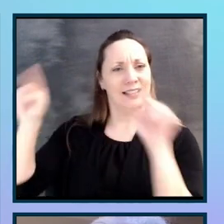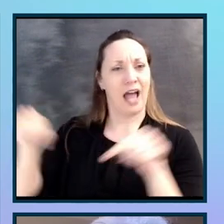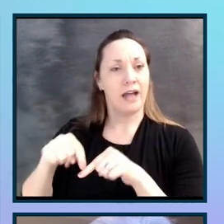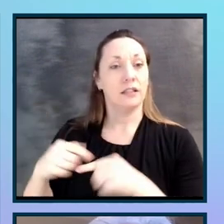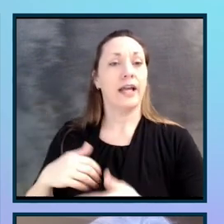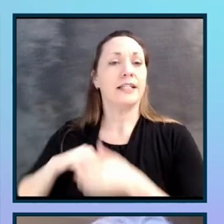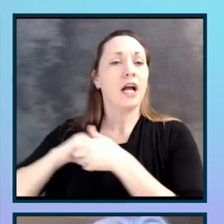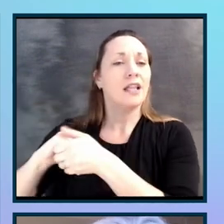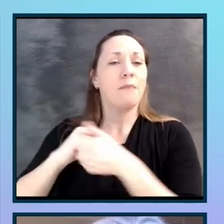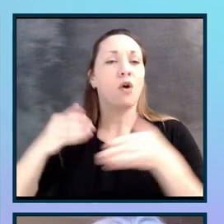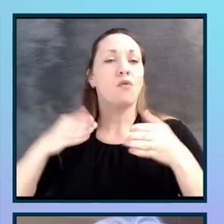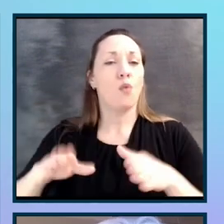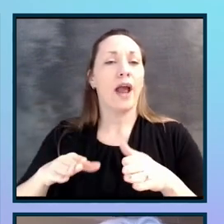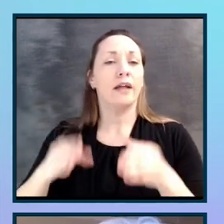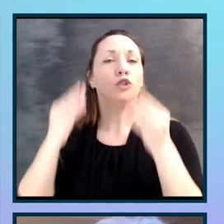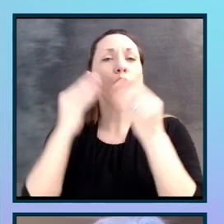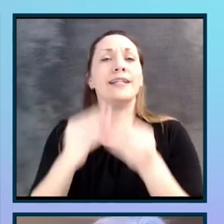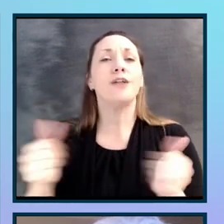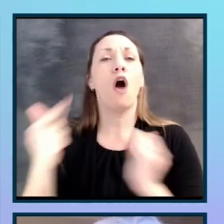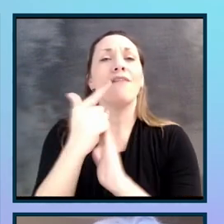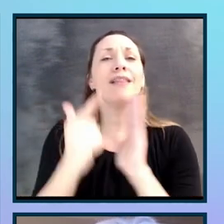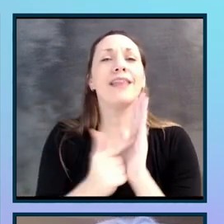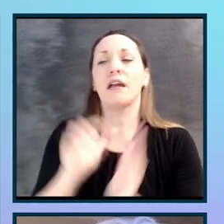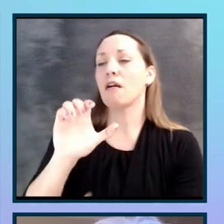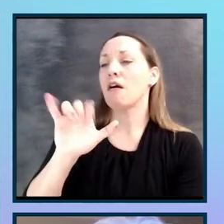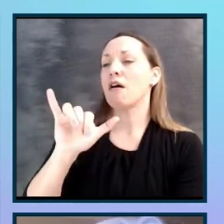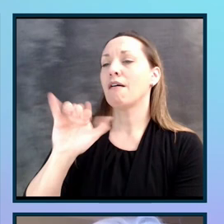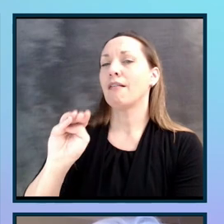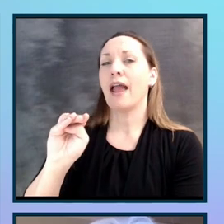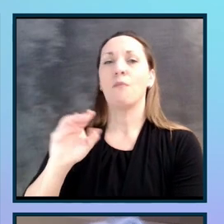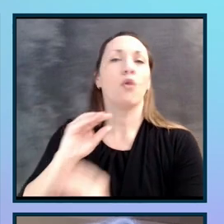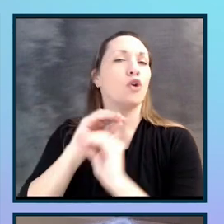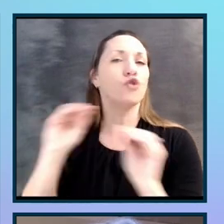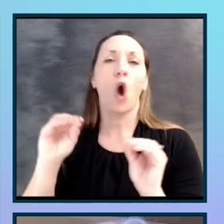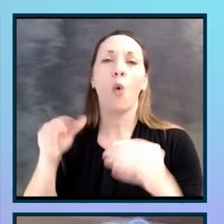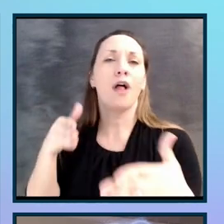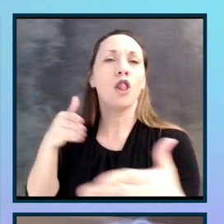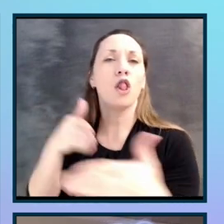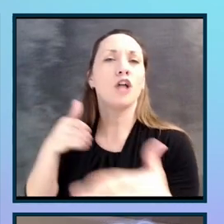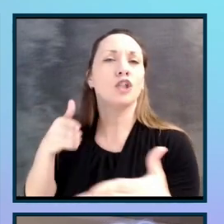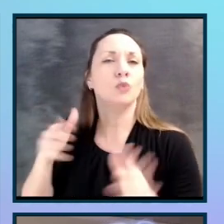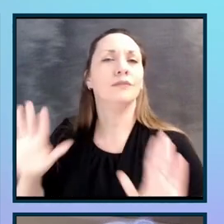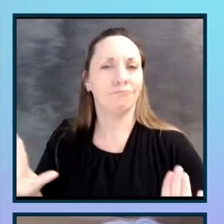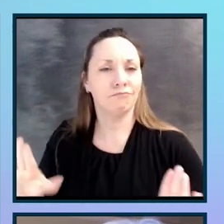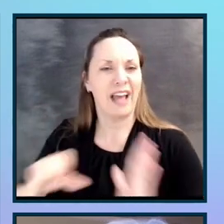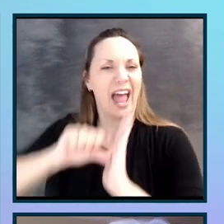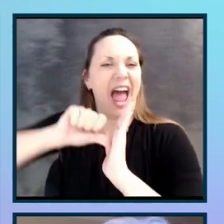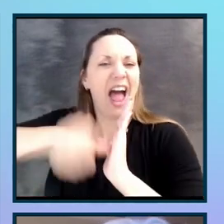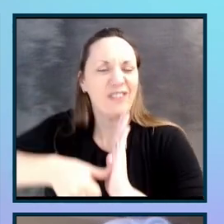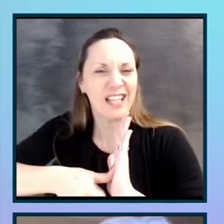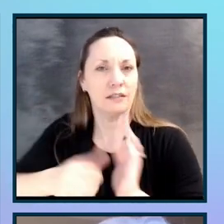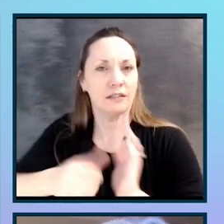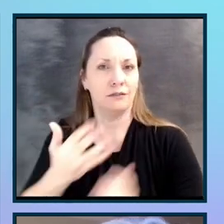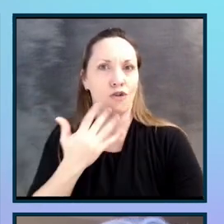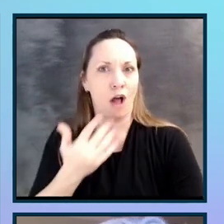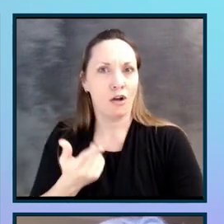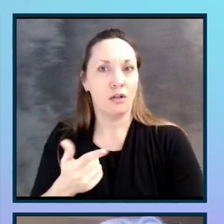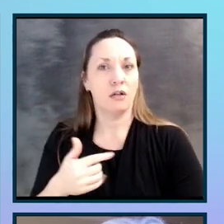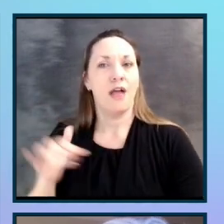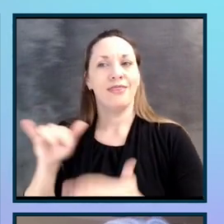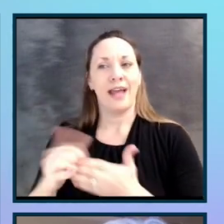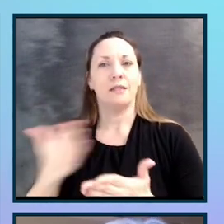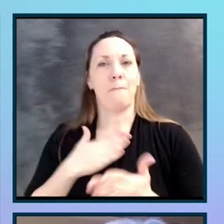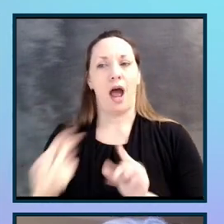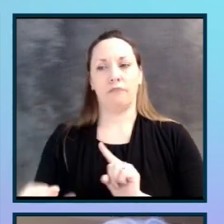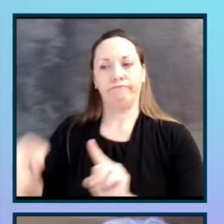without lawsuits. I have the without in my emphasis color to say that is how I have used the process.